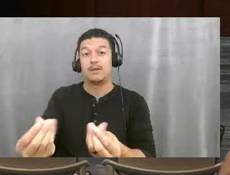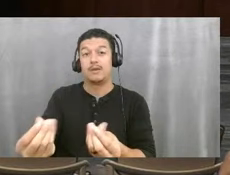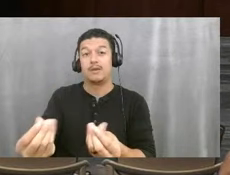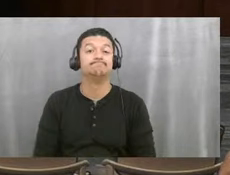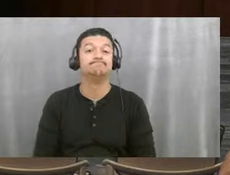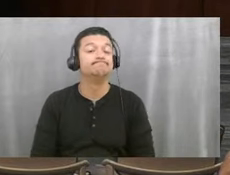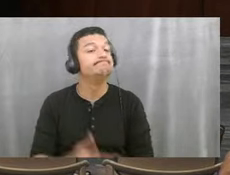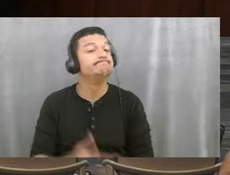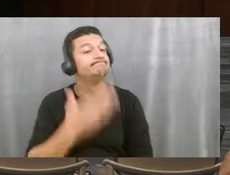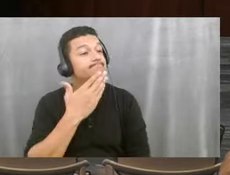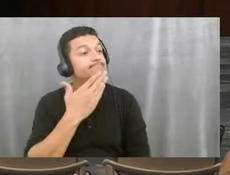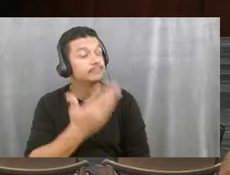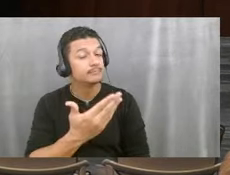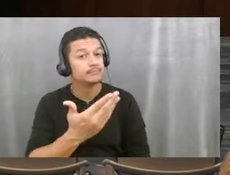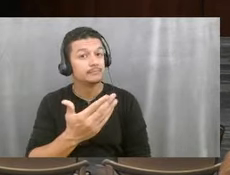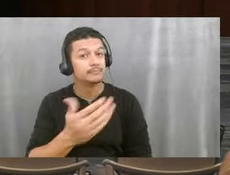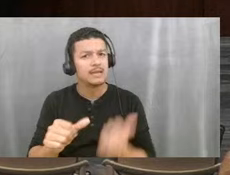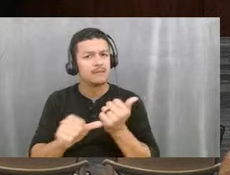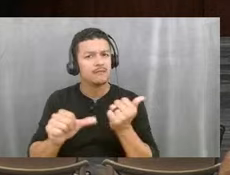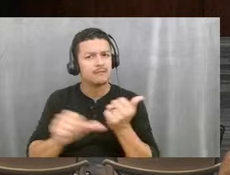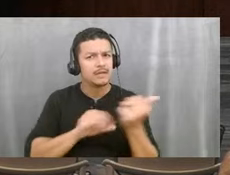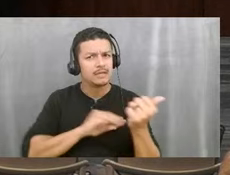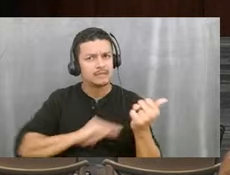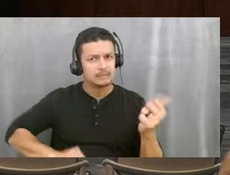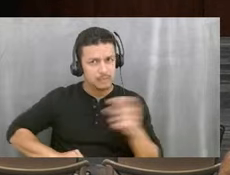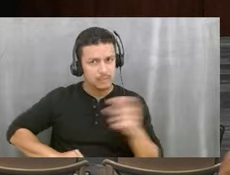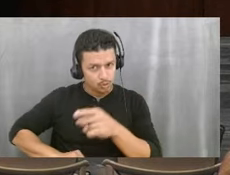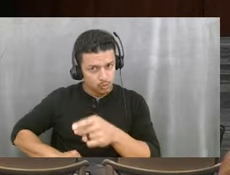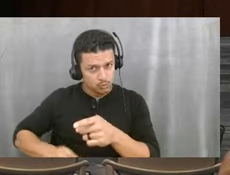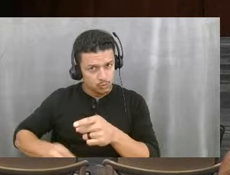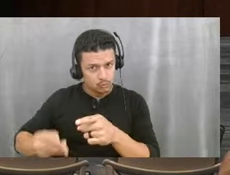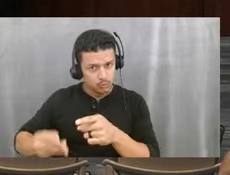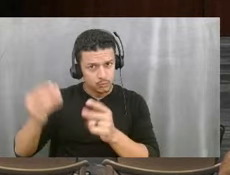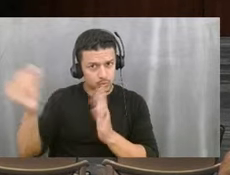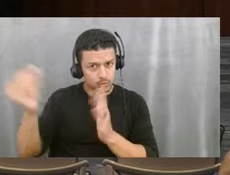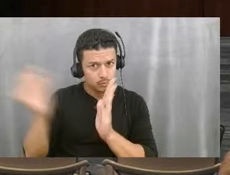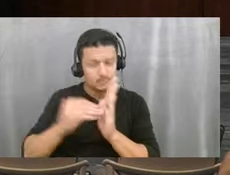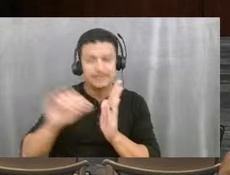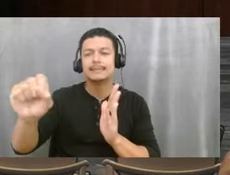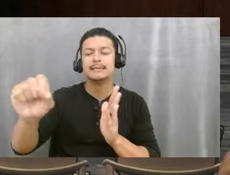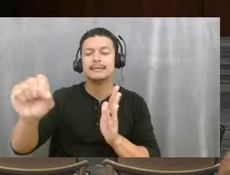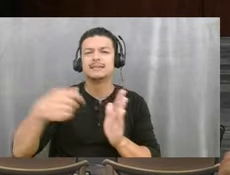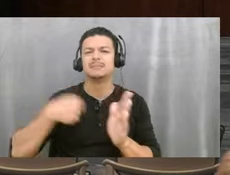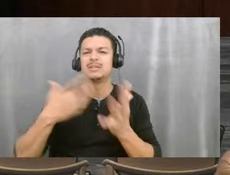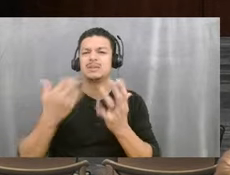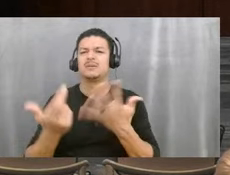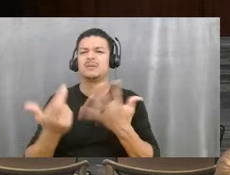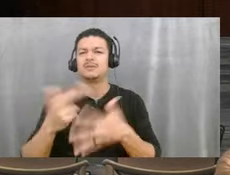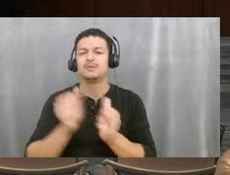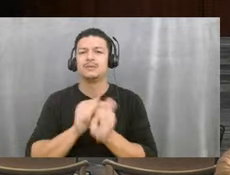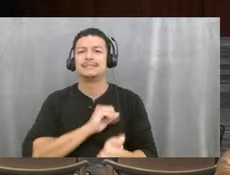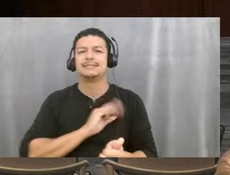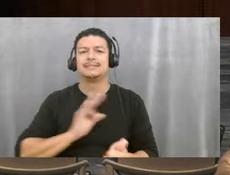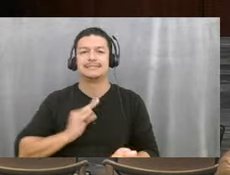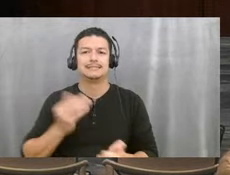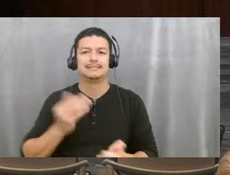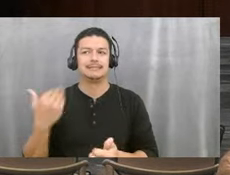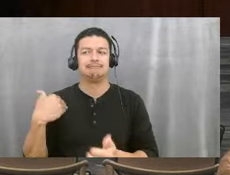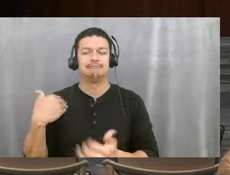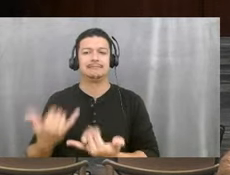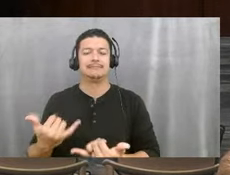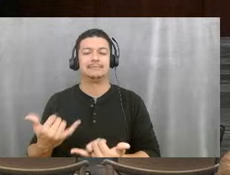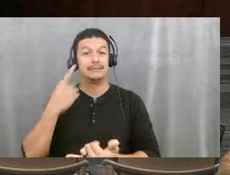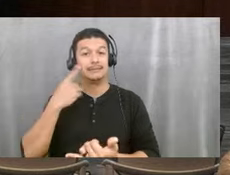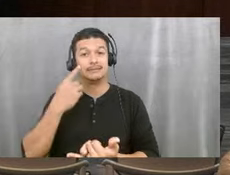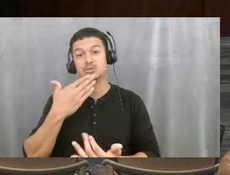you. Vice Mayor, you had pulled this item, if I'm not mistaken. Yeah. I just wanted to pull it. reviewed this with staff earlier today, and I think it's a good story to tell.